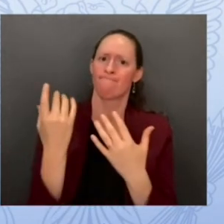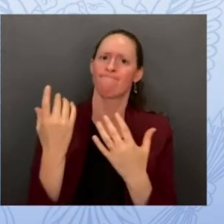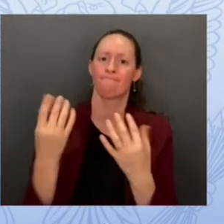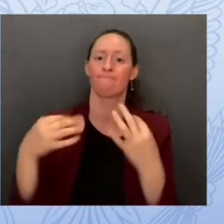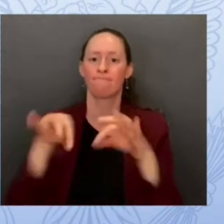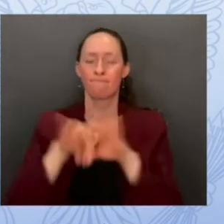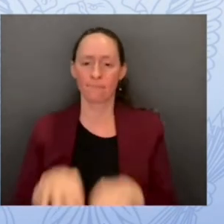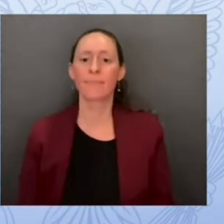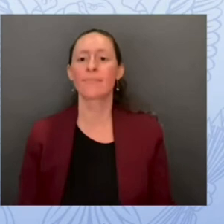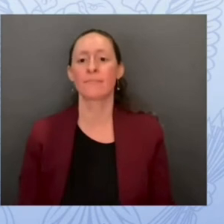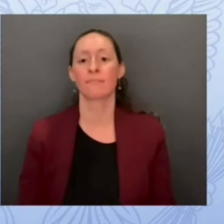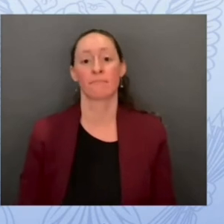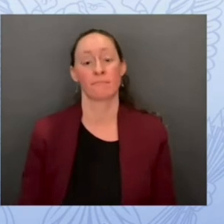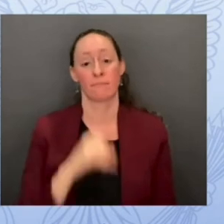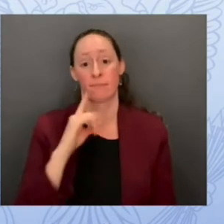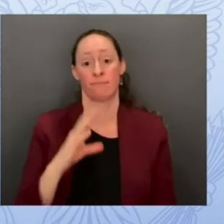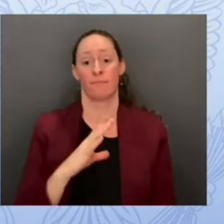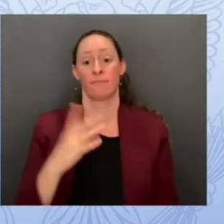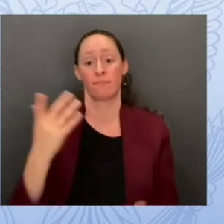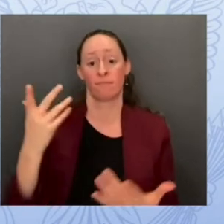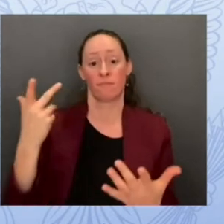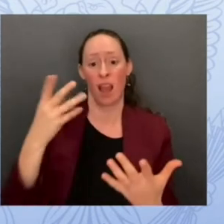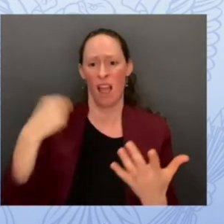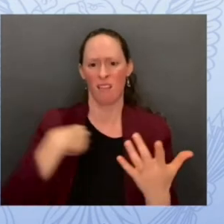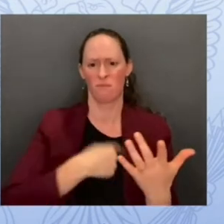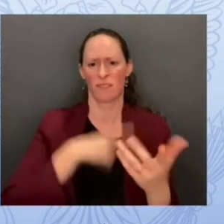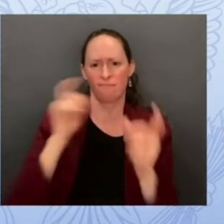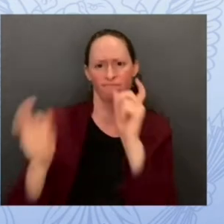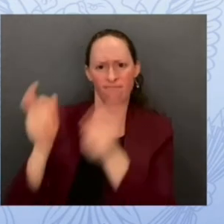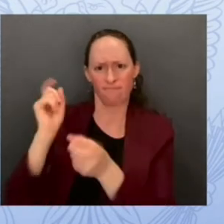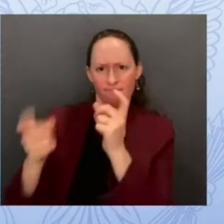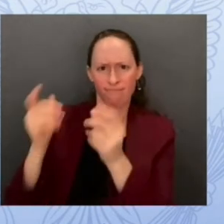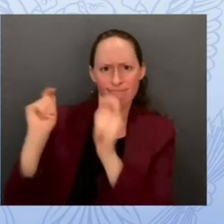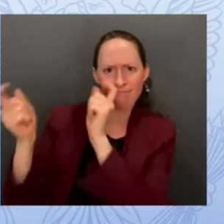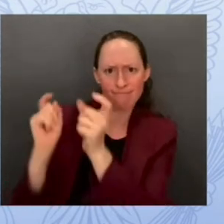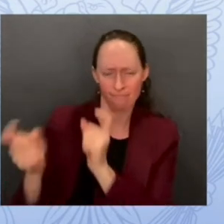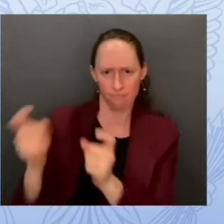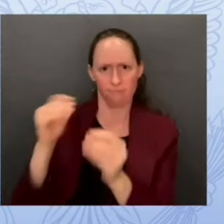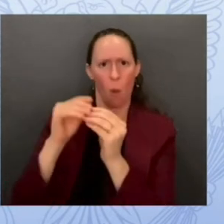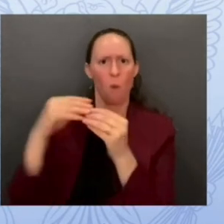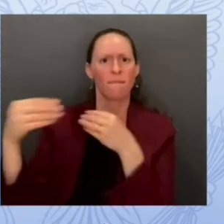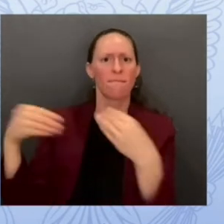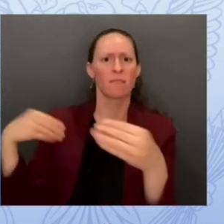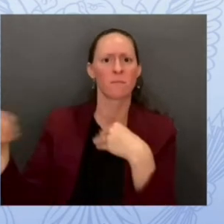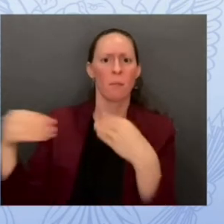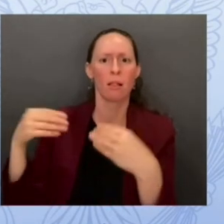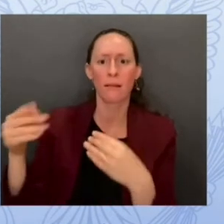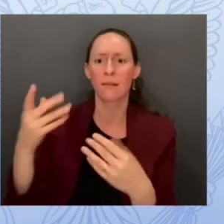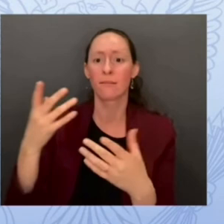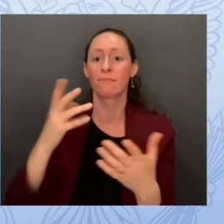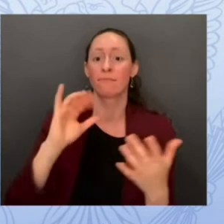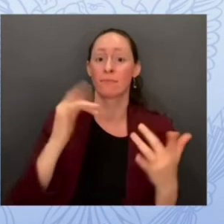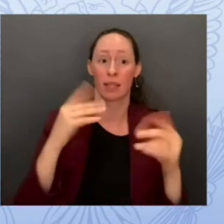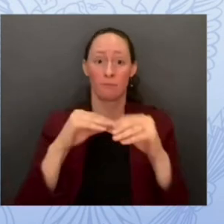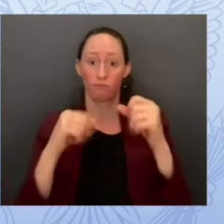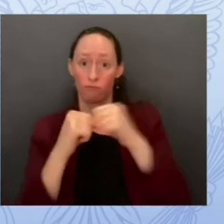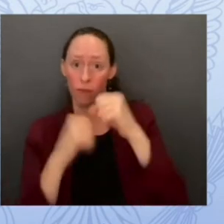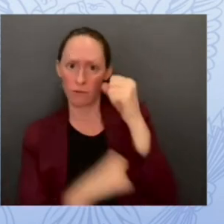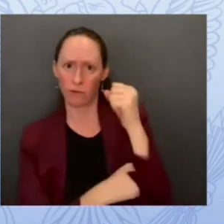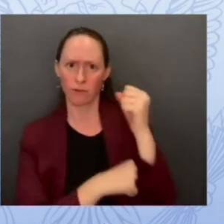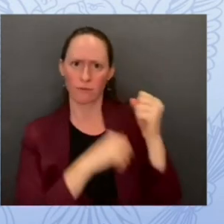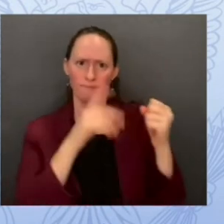cloud computing environment available today our cloud infrastructure is secure by design and secure by default